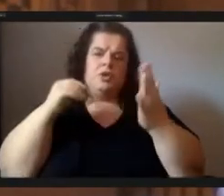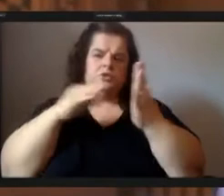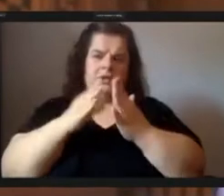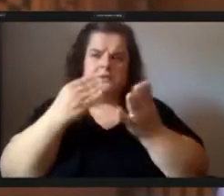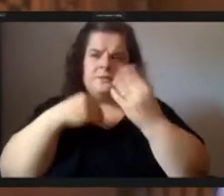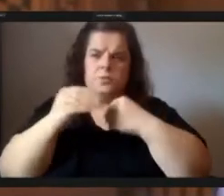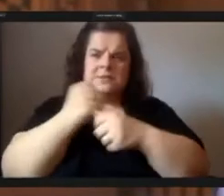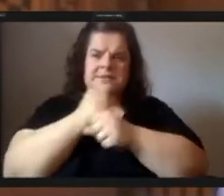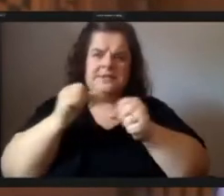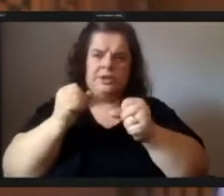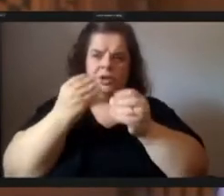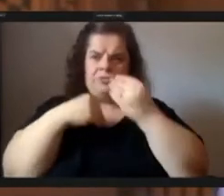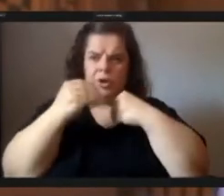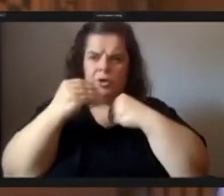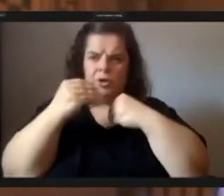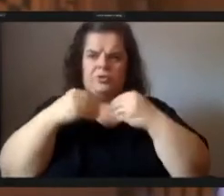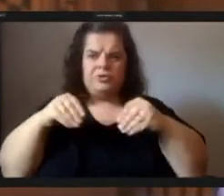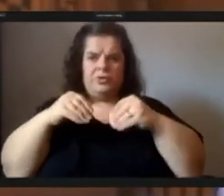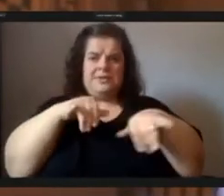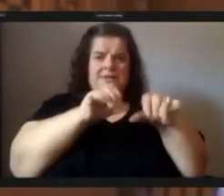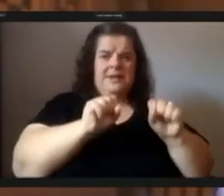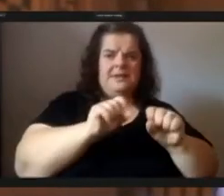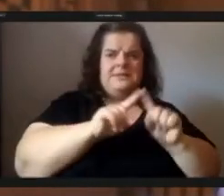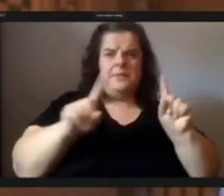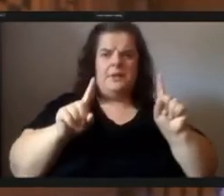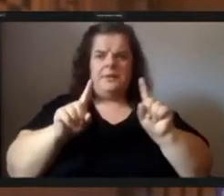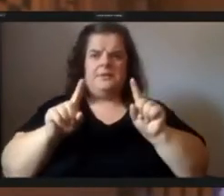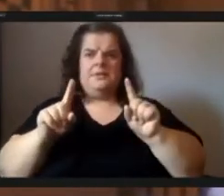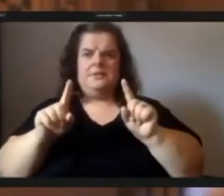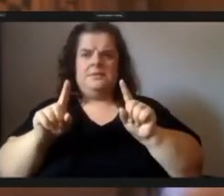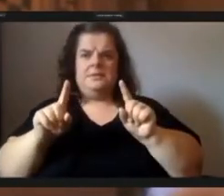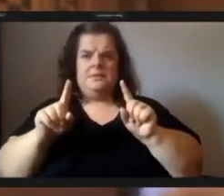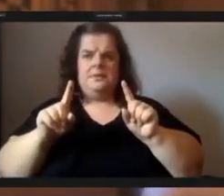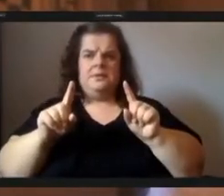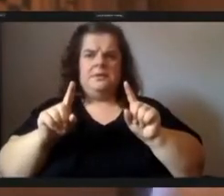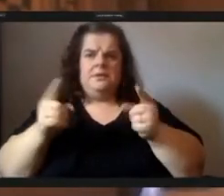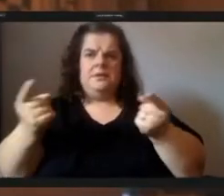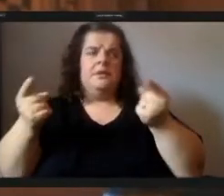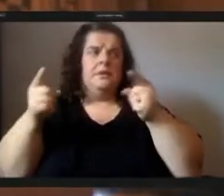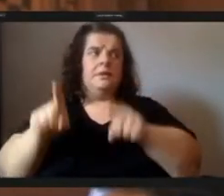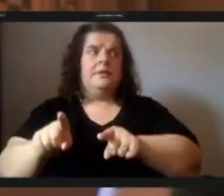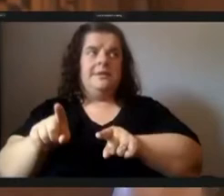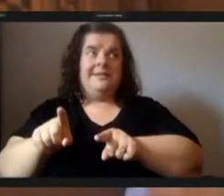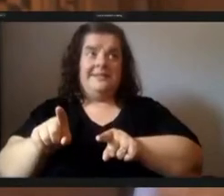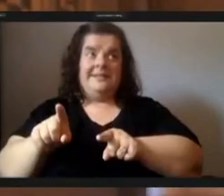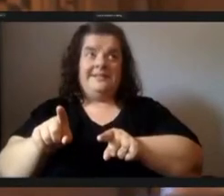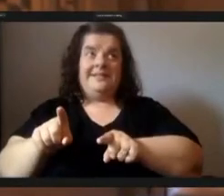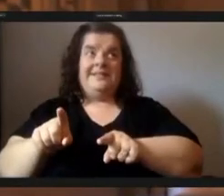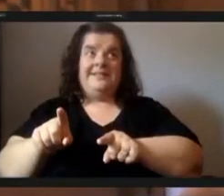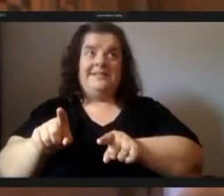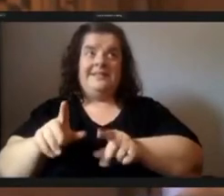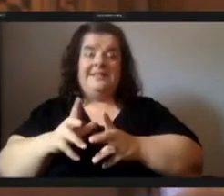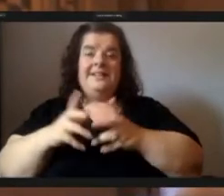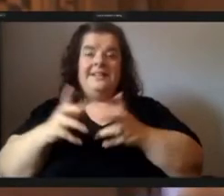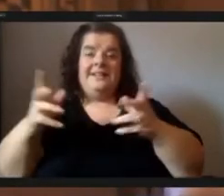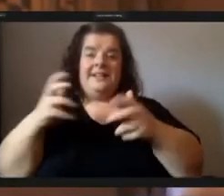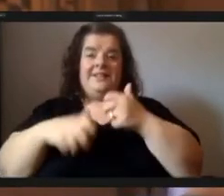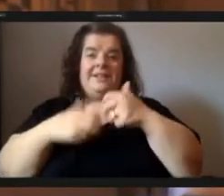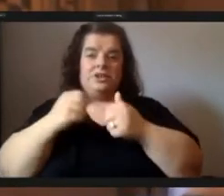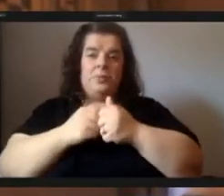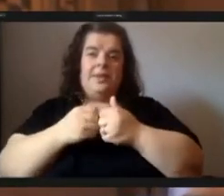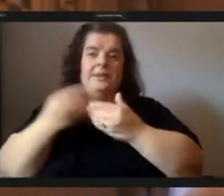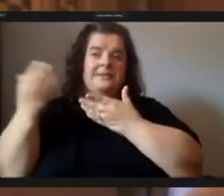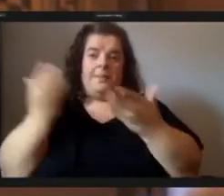stores and things like this but um in the event of any issues with the supply chain or global food